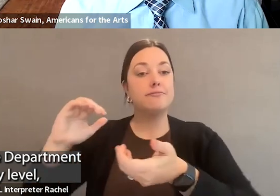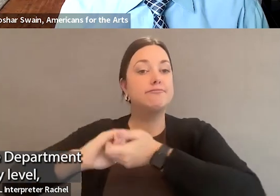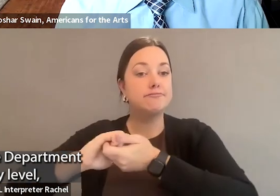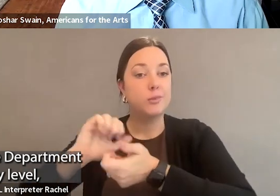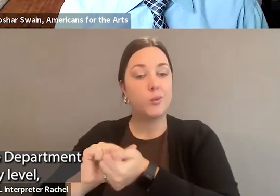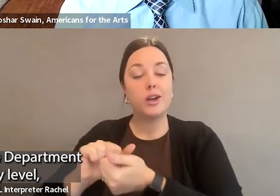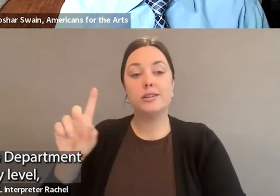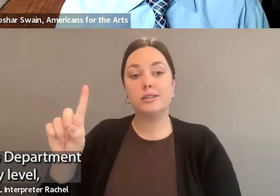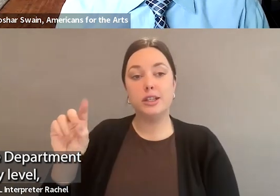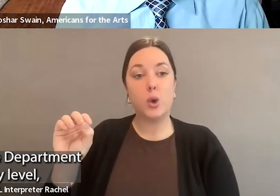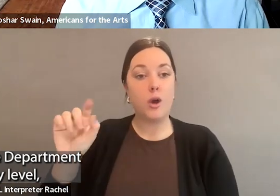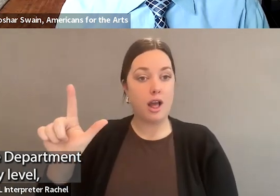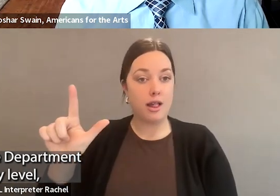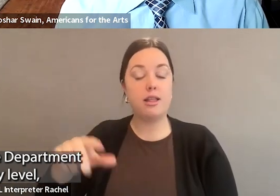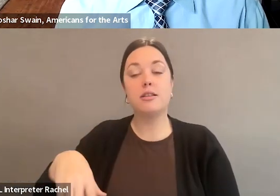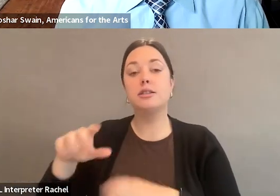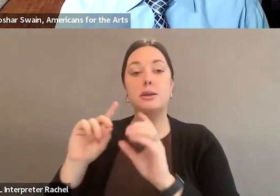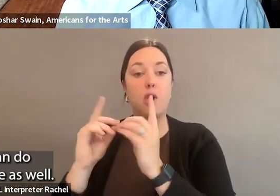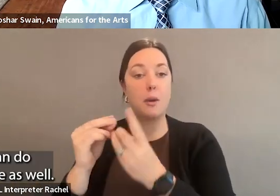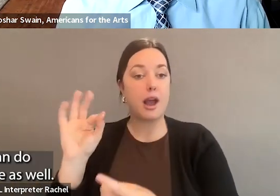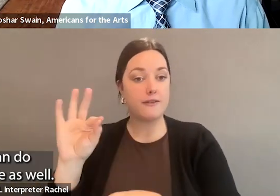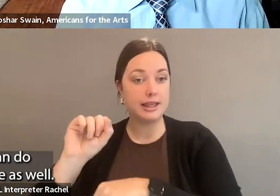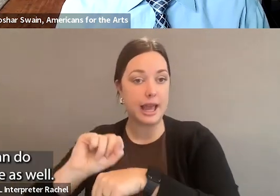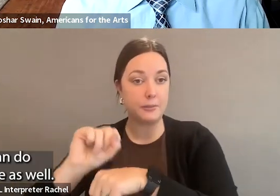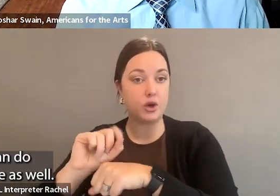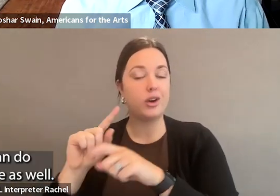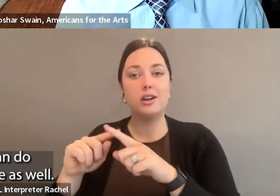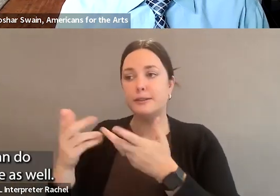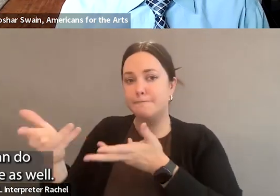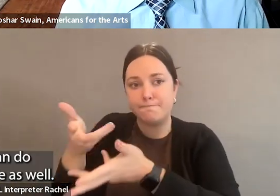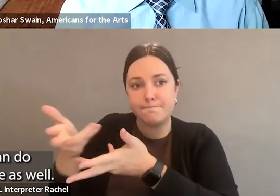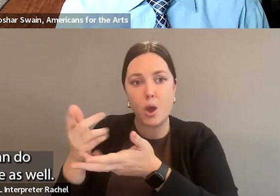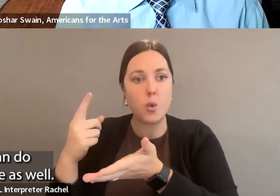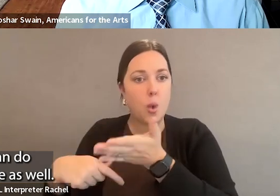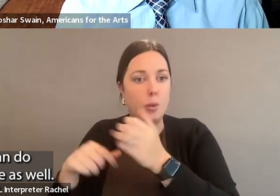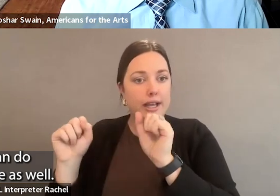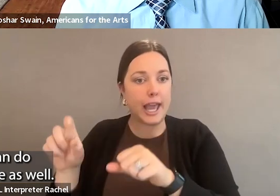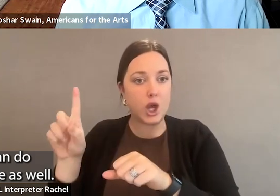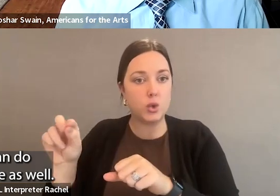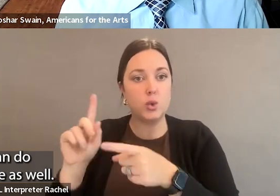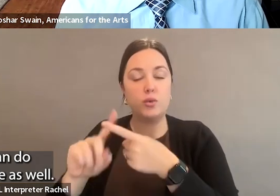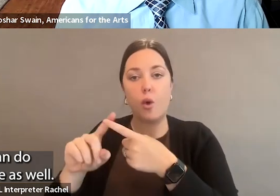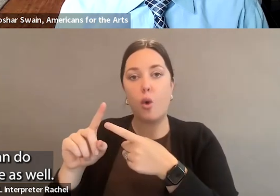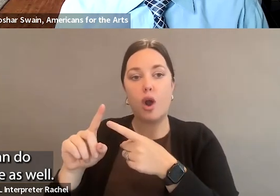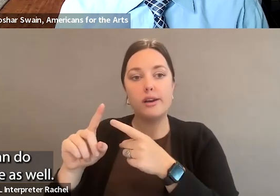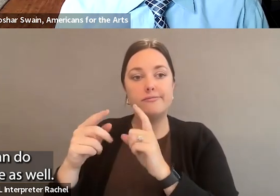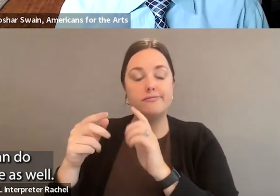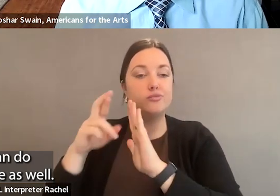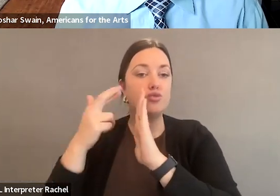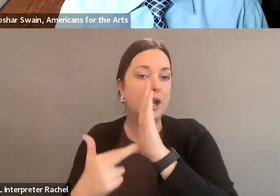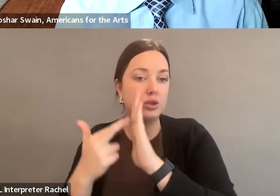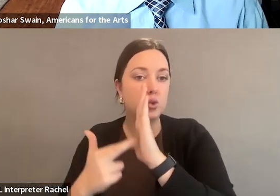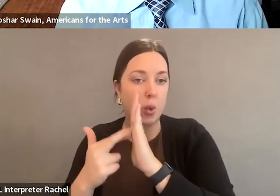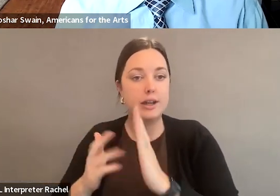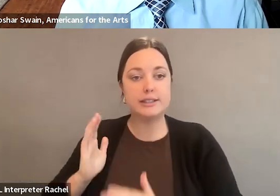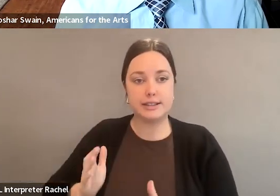at an agency level. And see what we can do on the regulatory side as